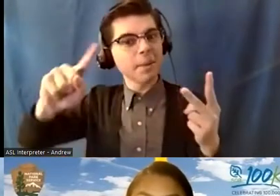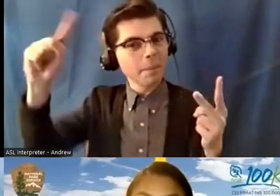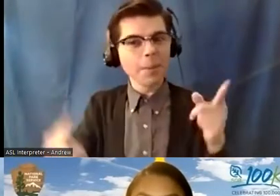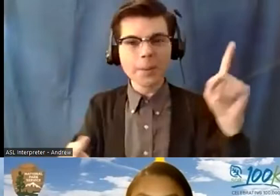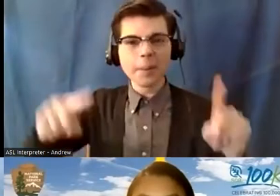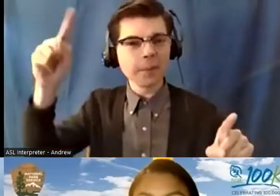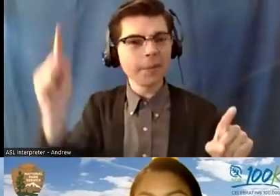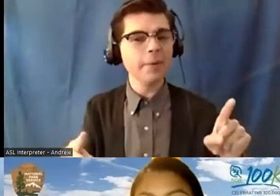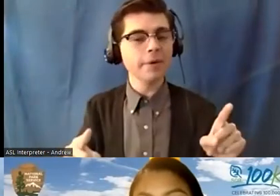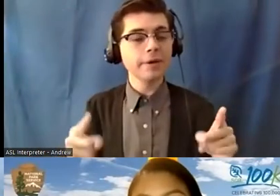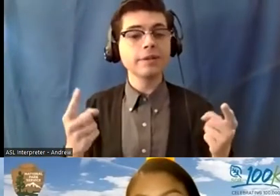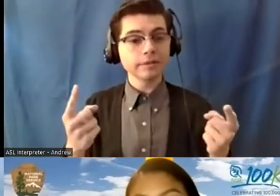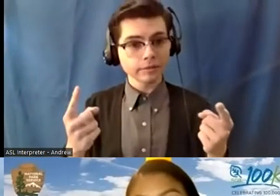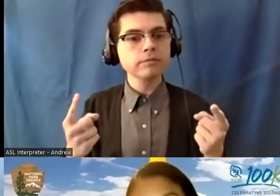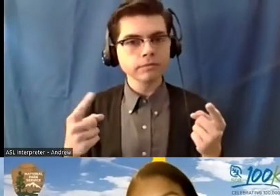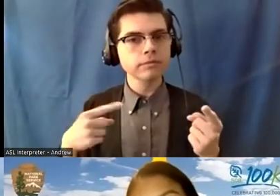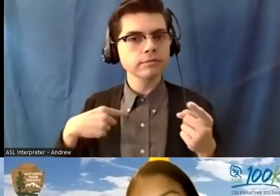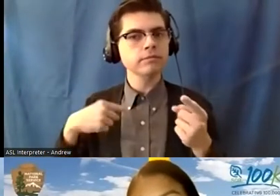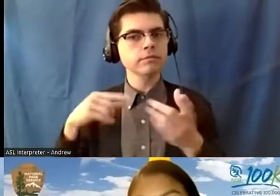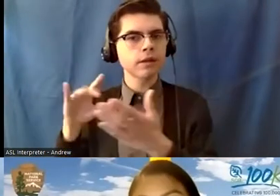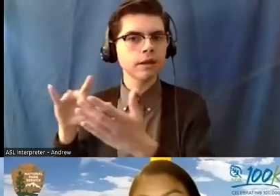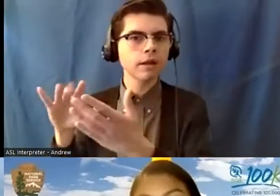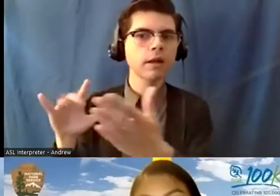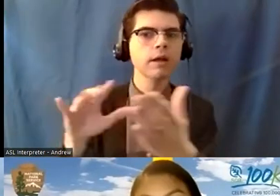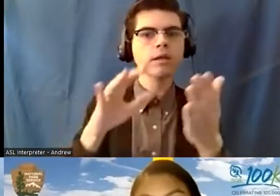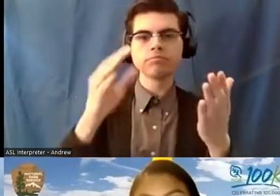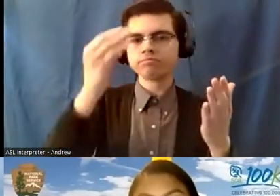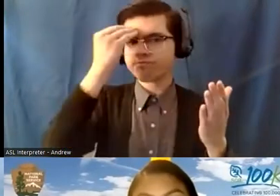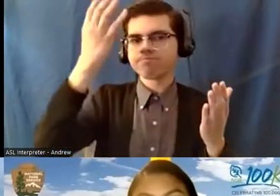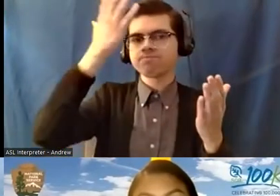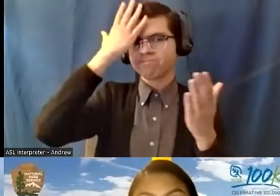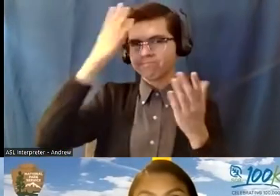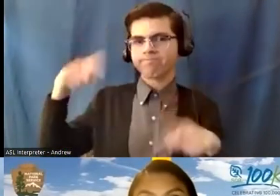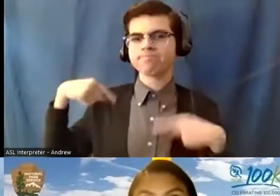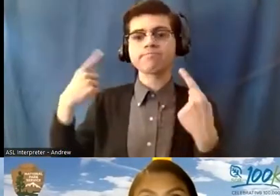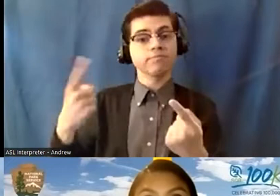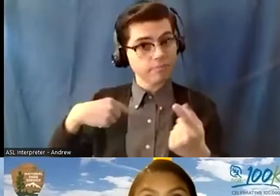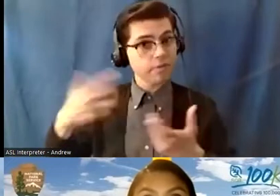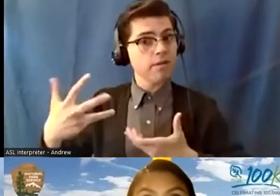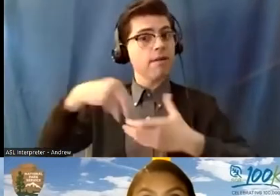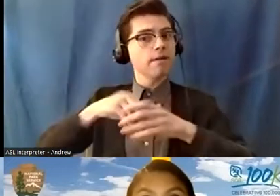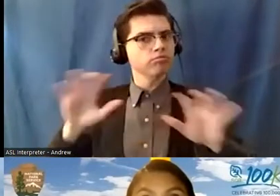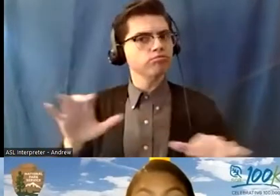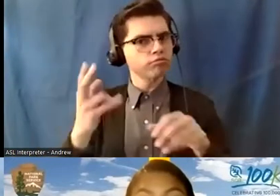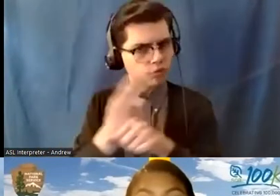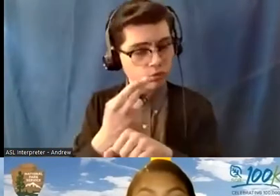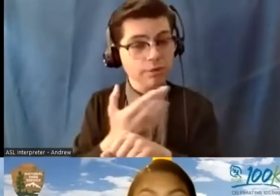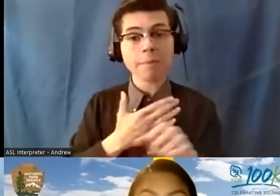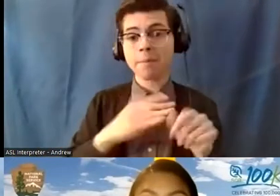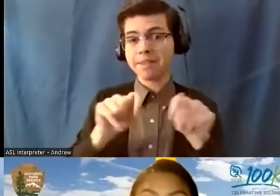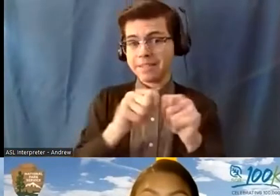And so I've used those lessons since. And the teamwork skills I have